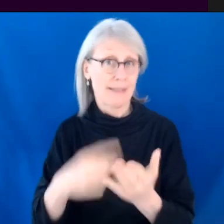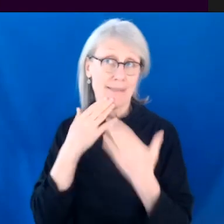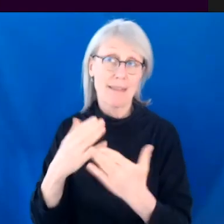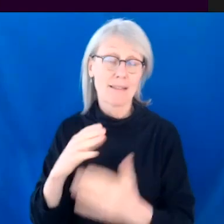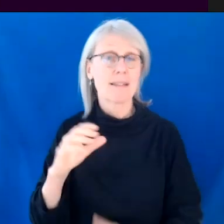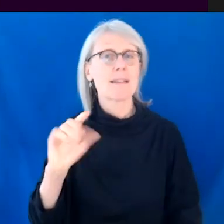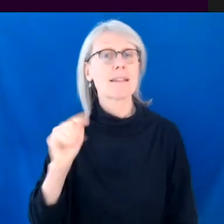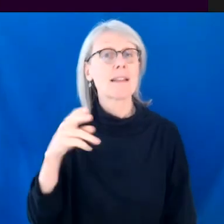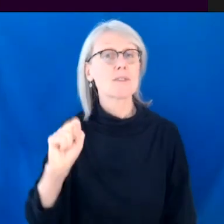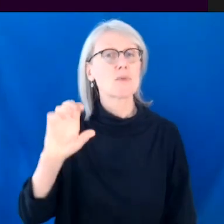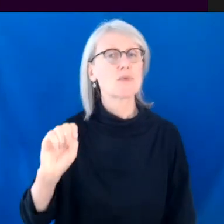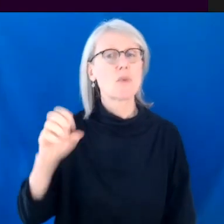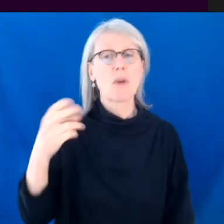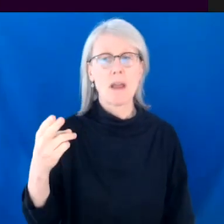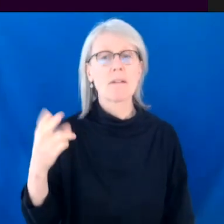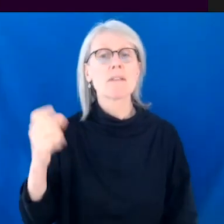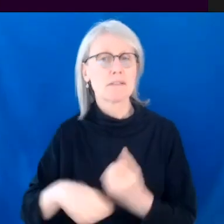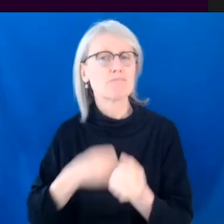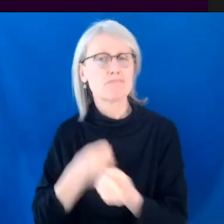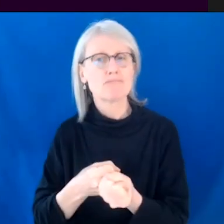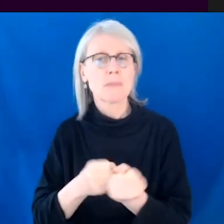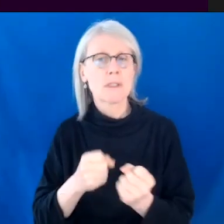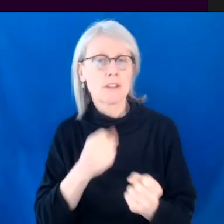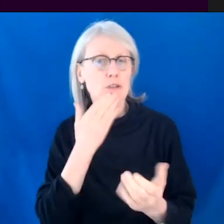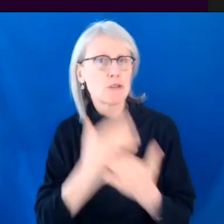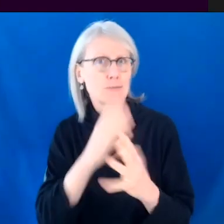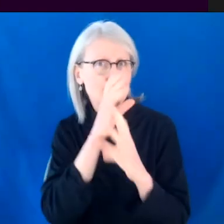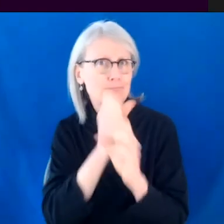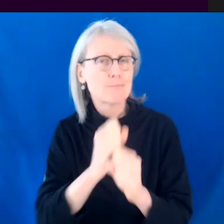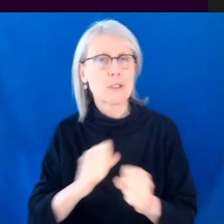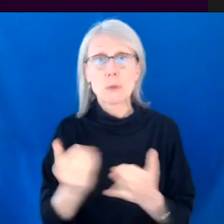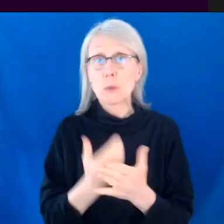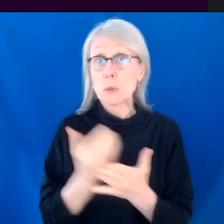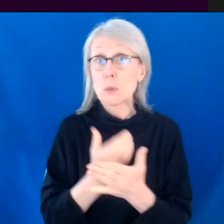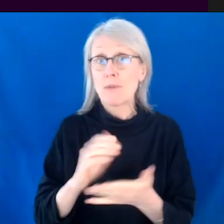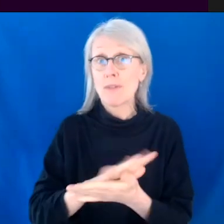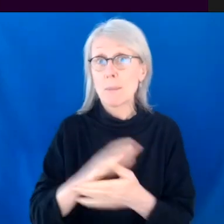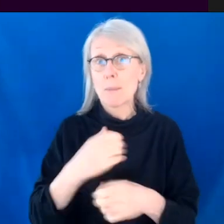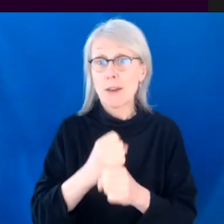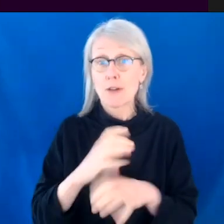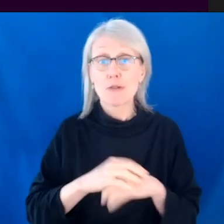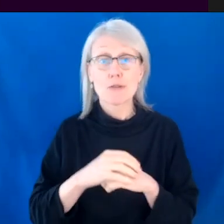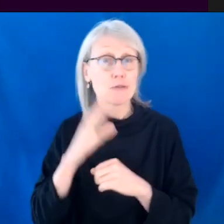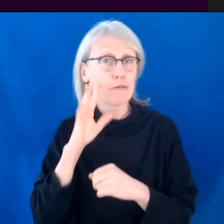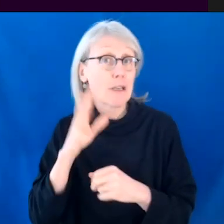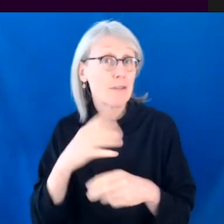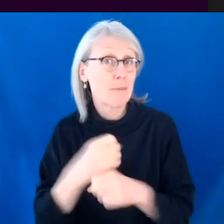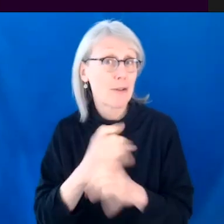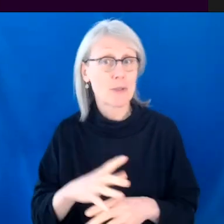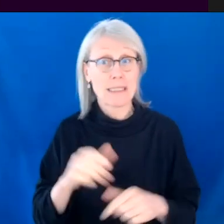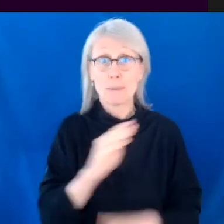supporting the production of compelling, locally reflective content by new and emerging content creators and filmmakers in BC and Alberta,